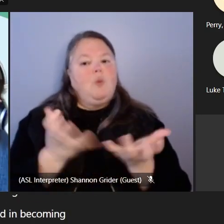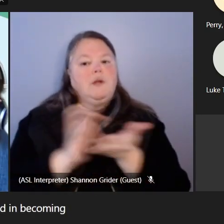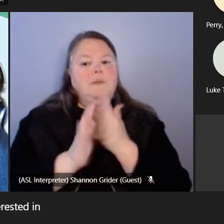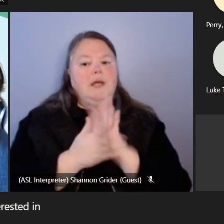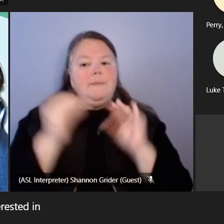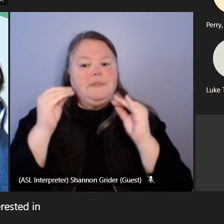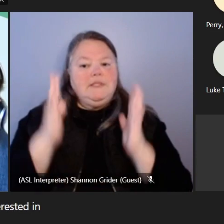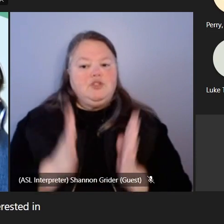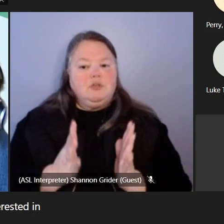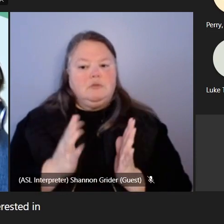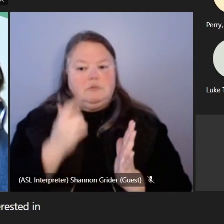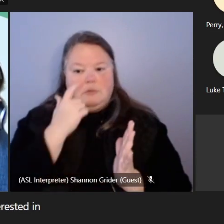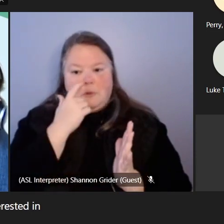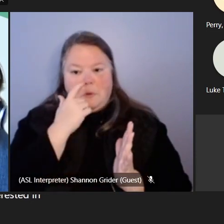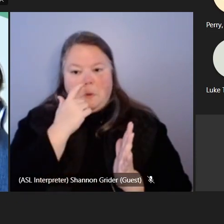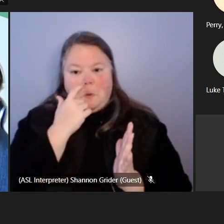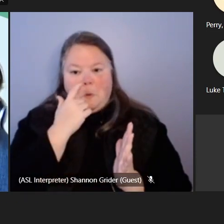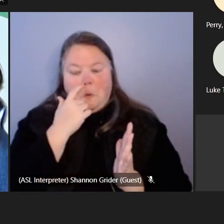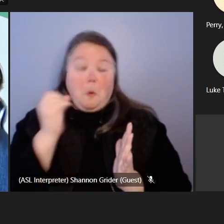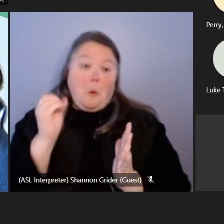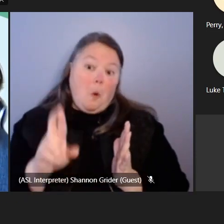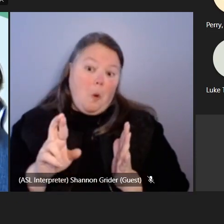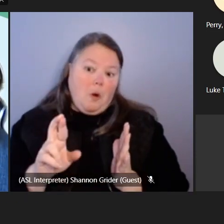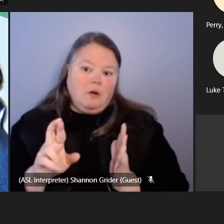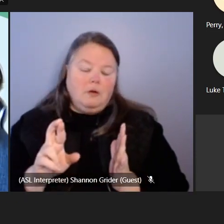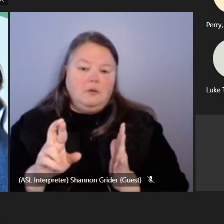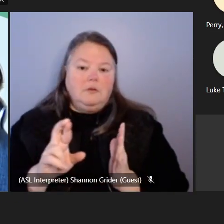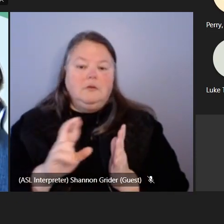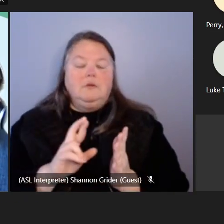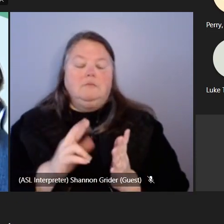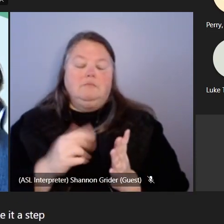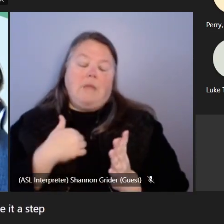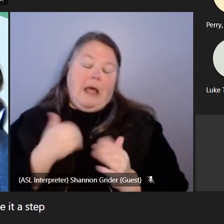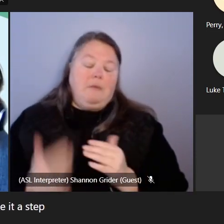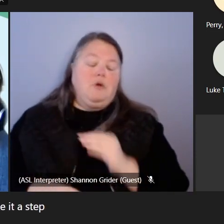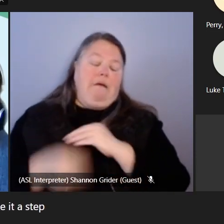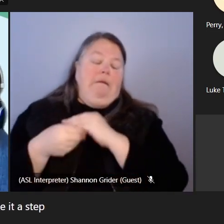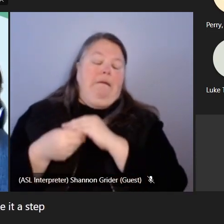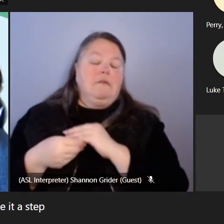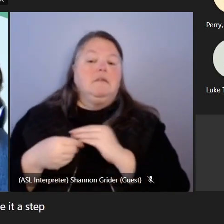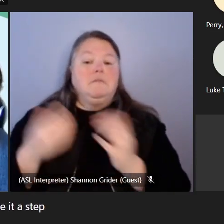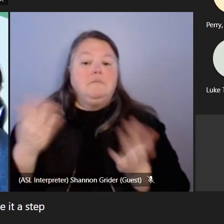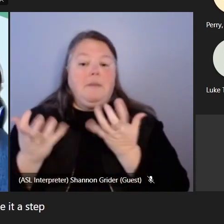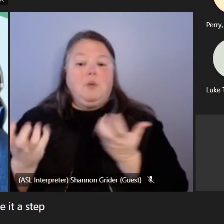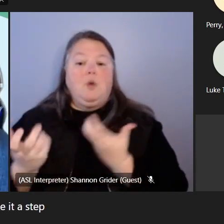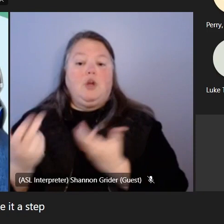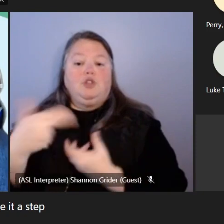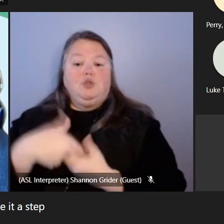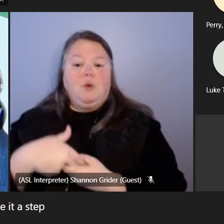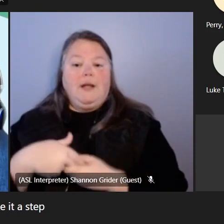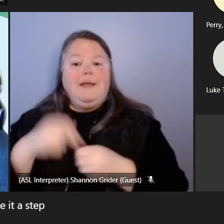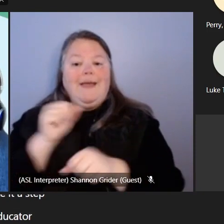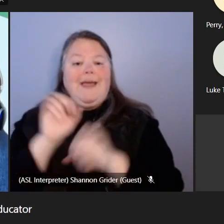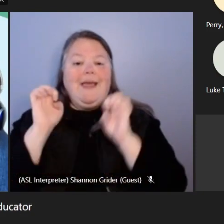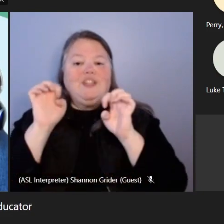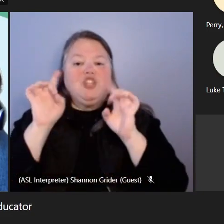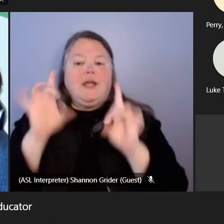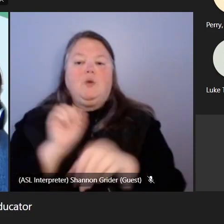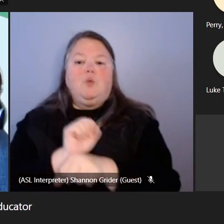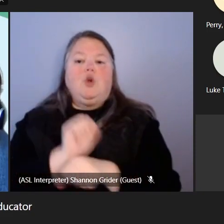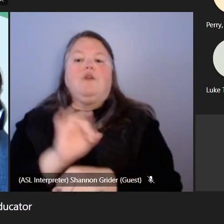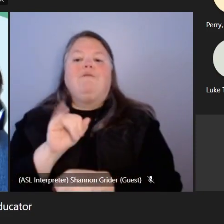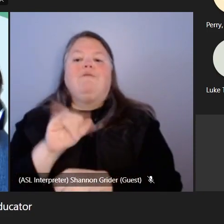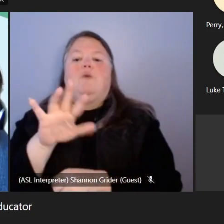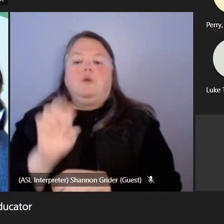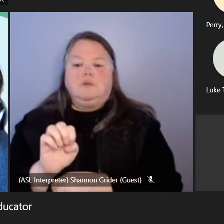or joining maybe the educate i could just take it a step further and maybe wanting to join the educator workforce in some